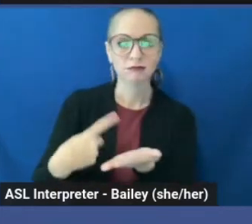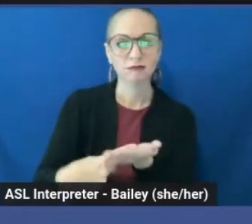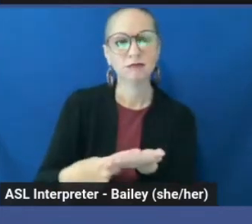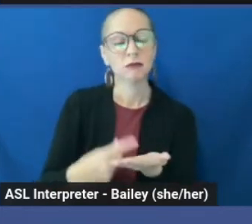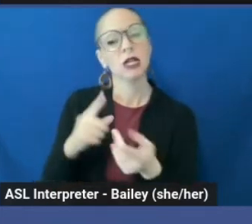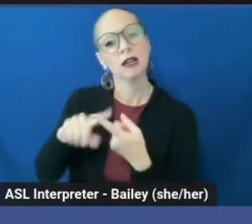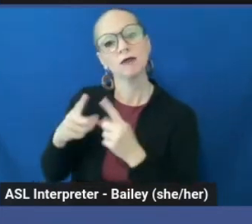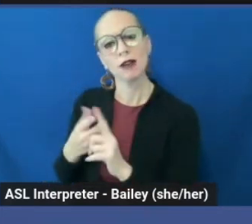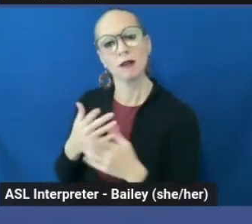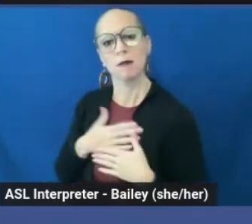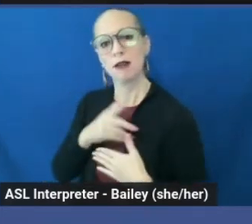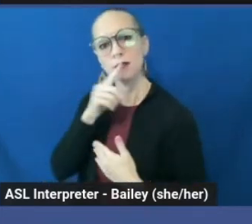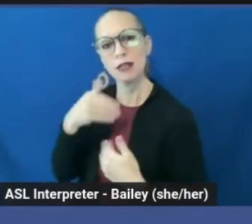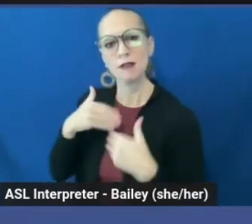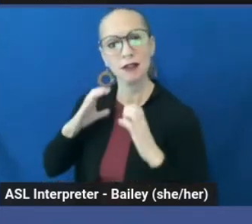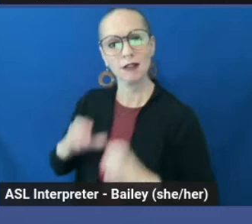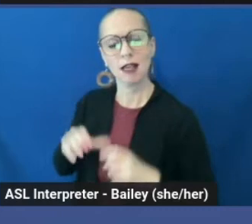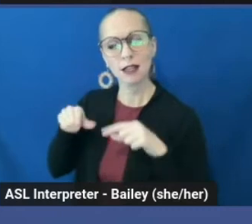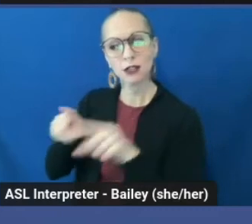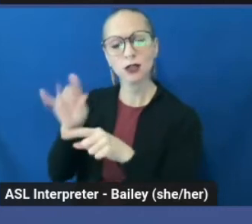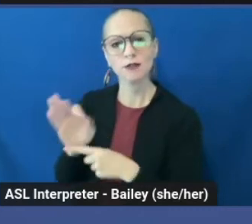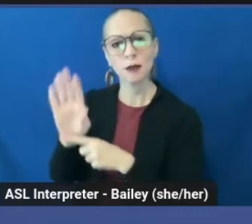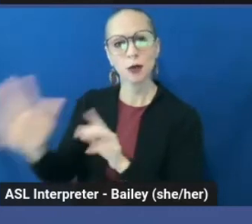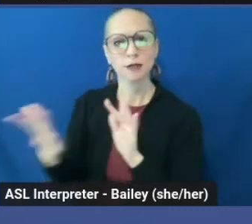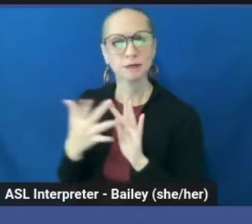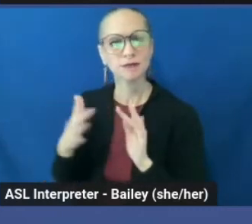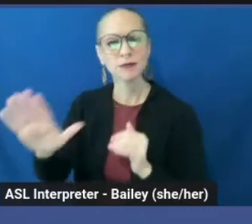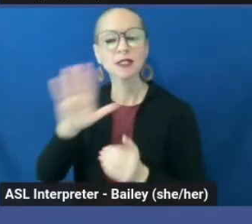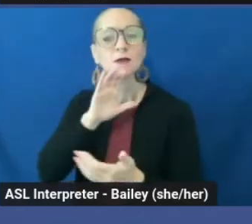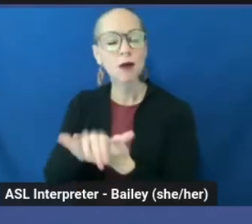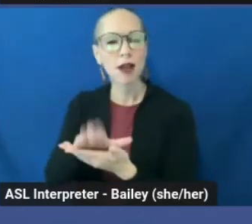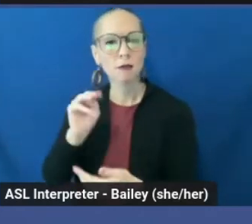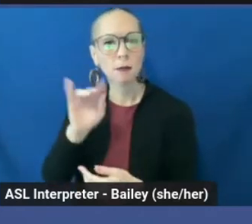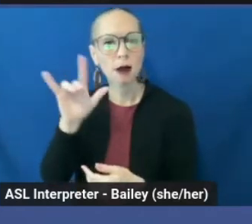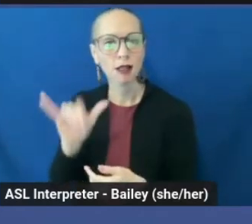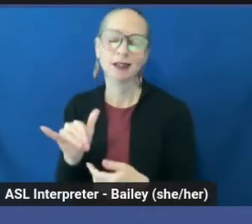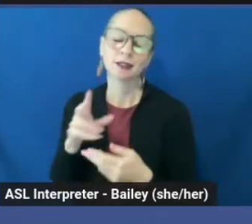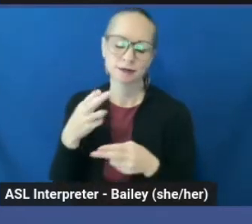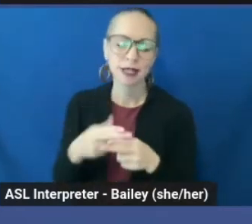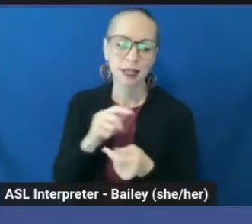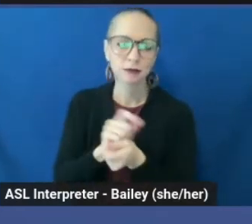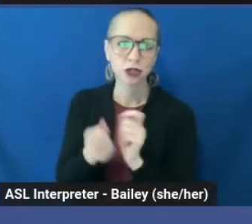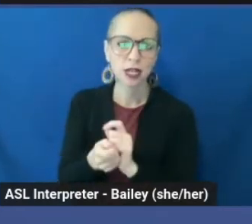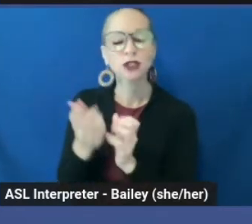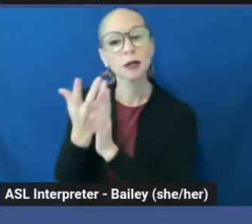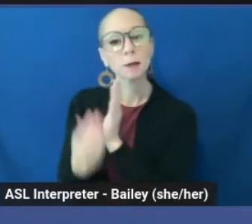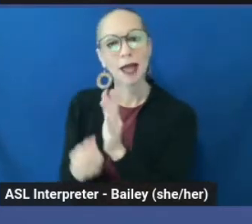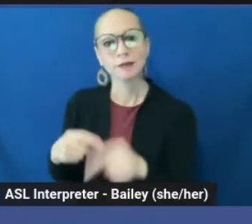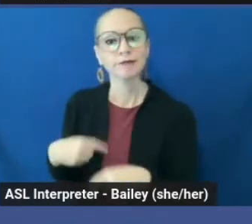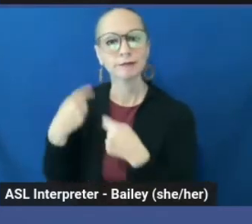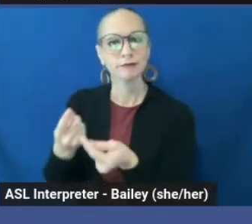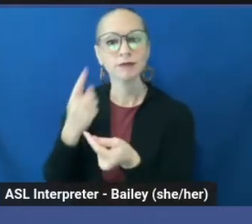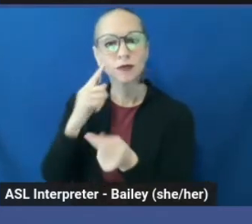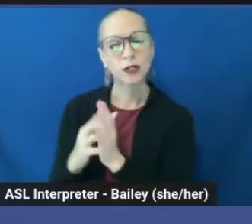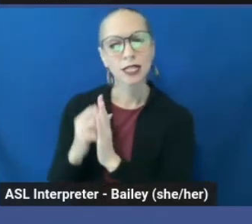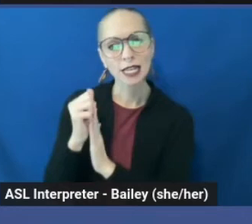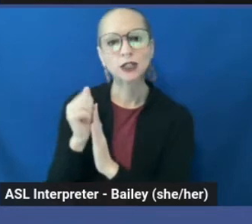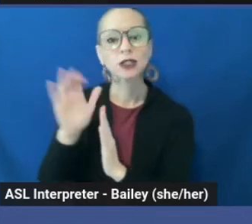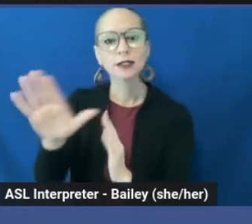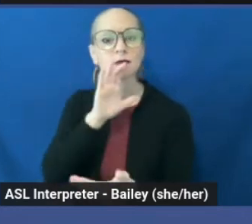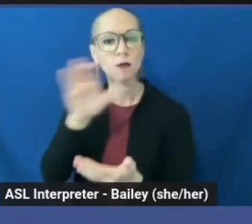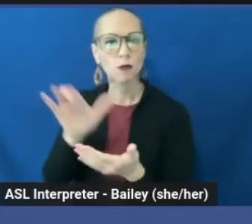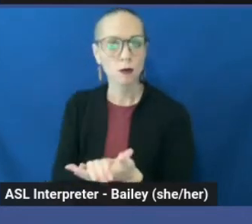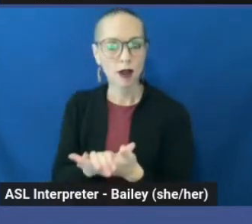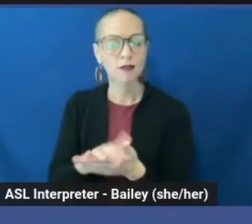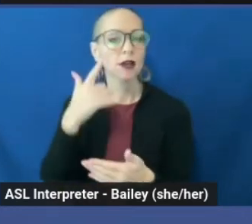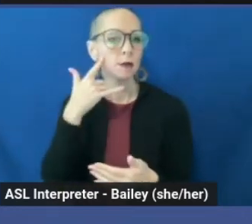client who reached out to her in February. His wife, Molly, name has been changed, passed from a long battle with cancer in November. His wife was